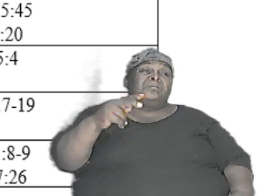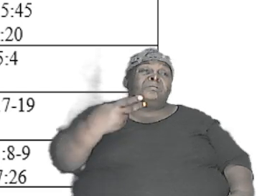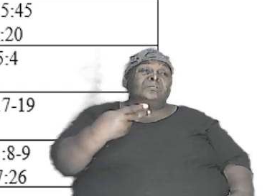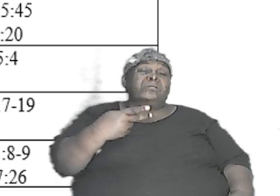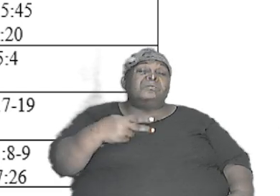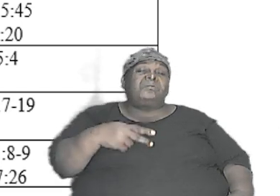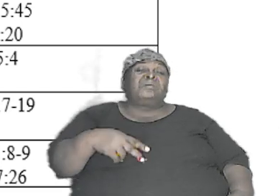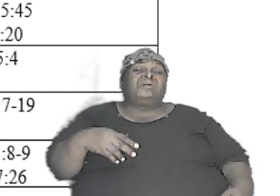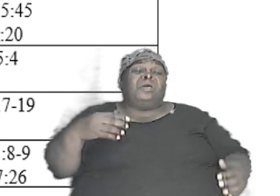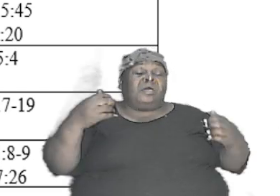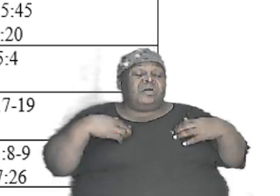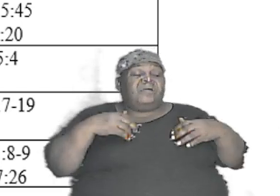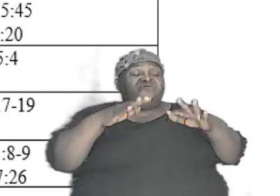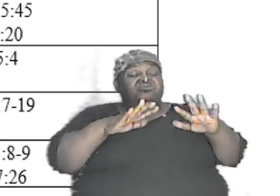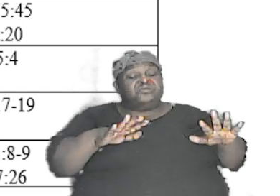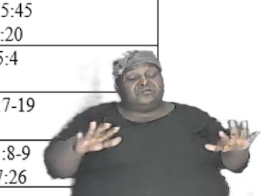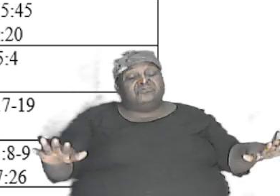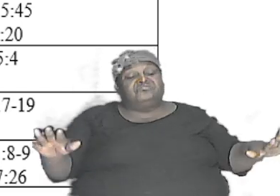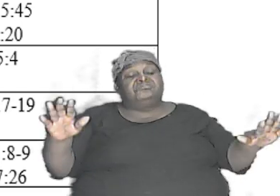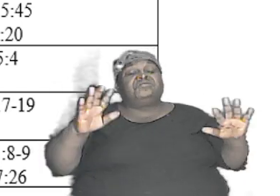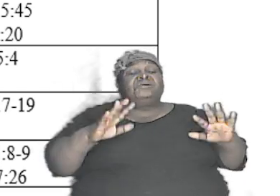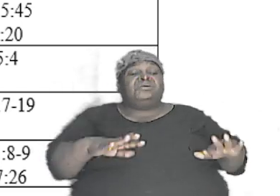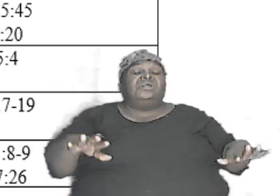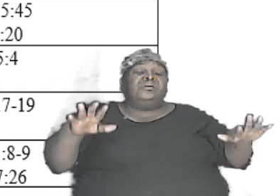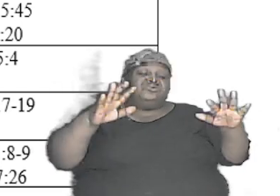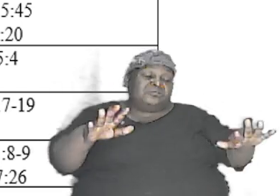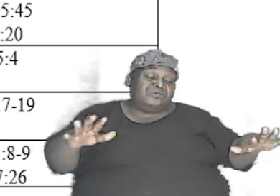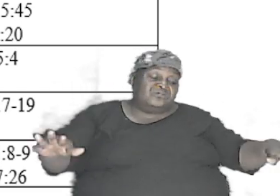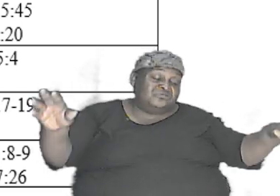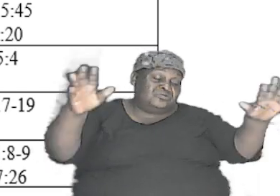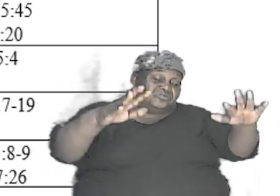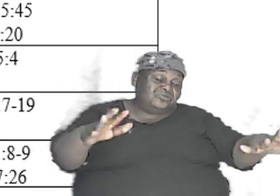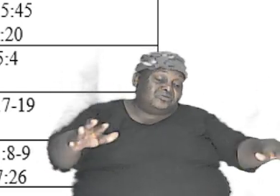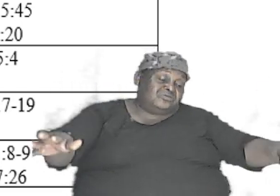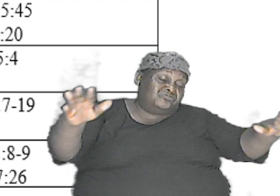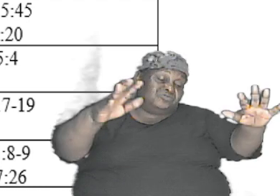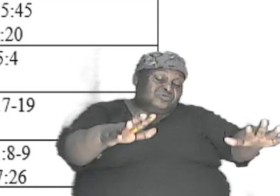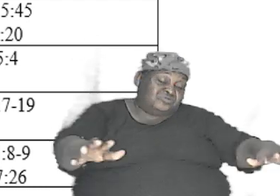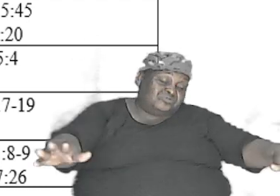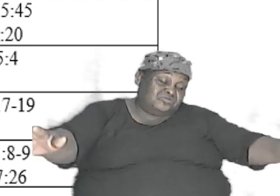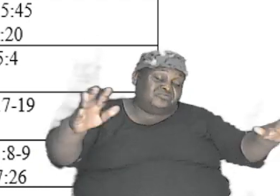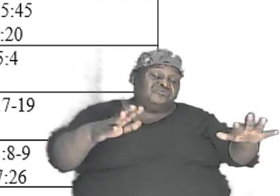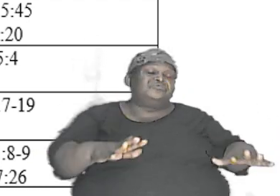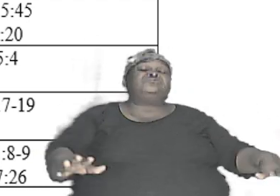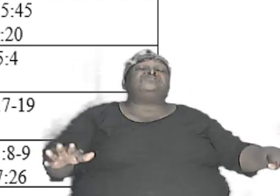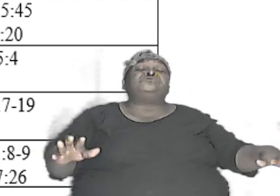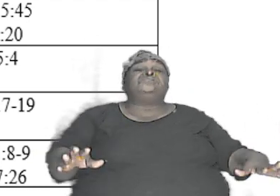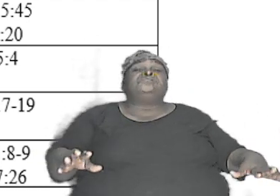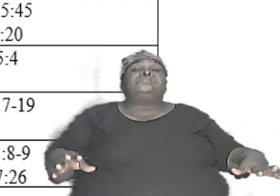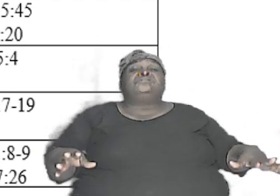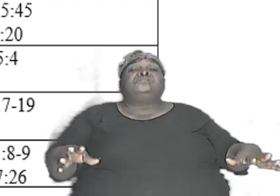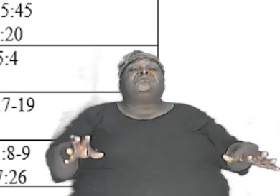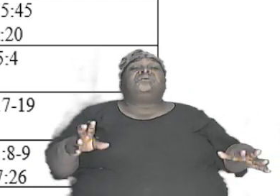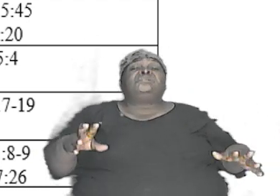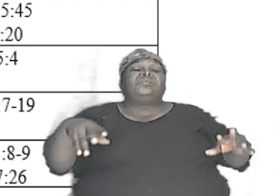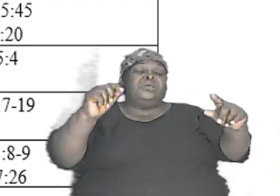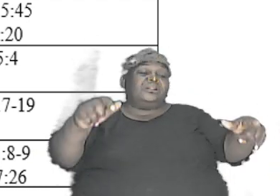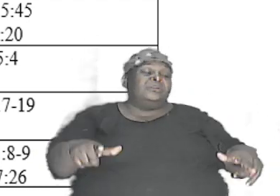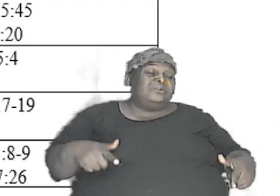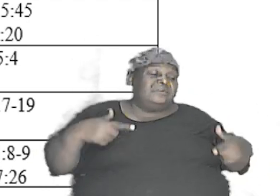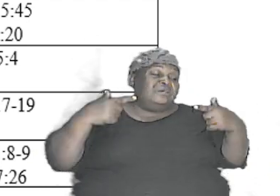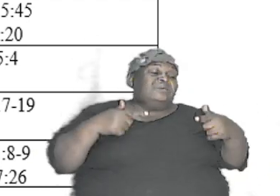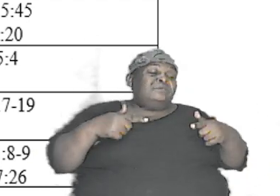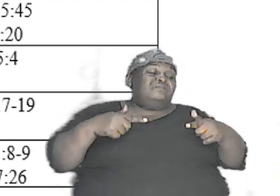the numbers had grown exponentially and they resided at a place over in the plains